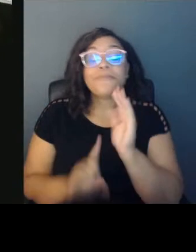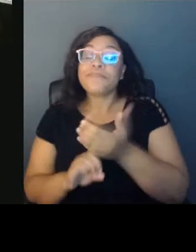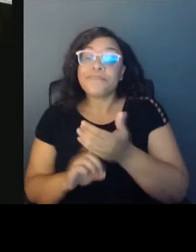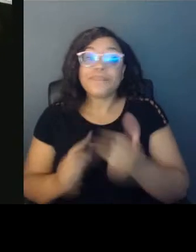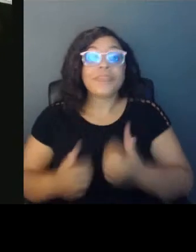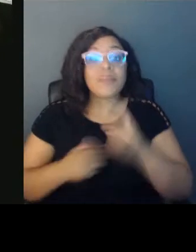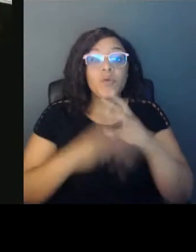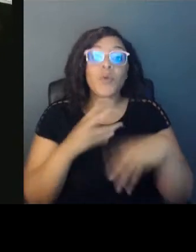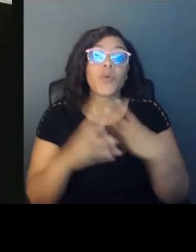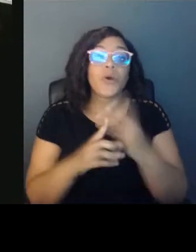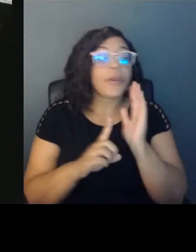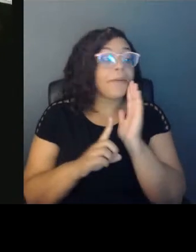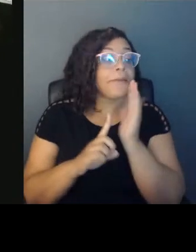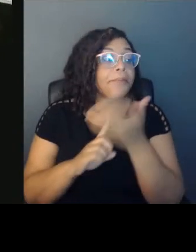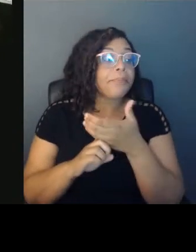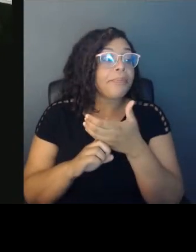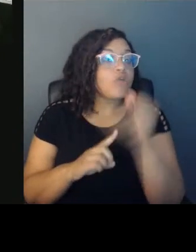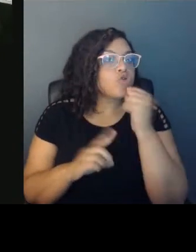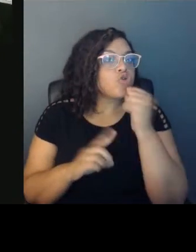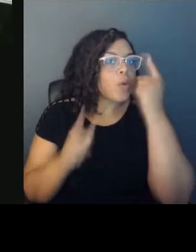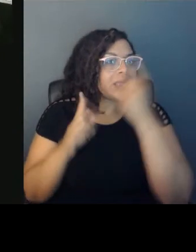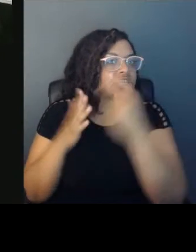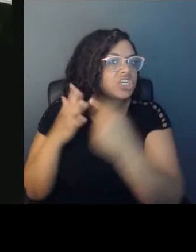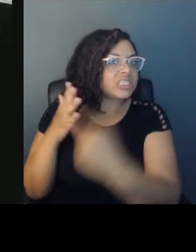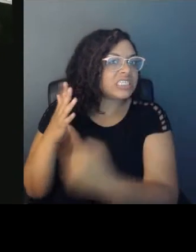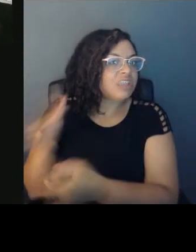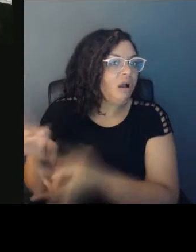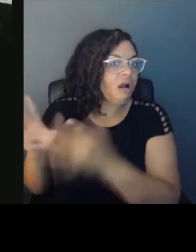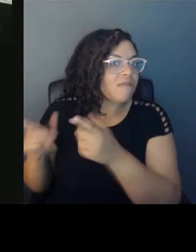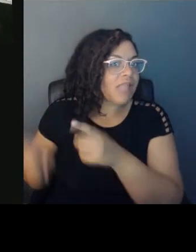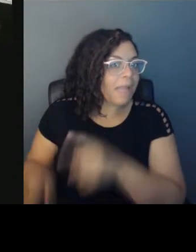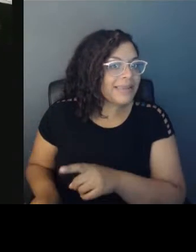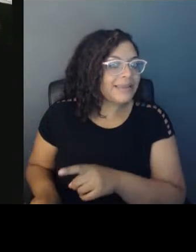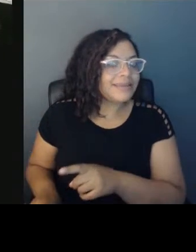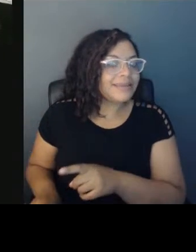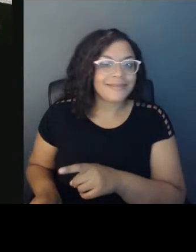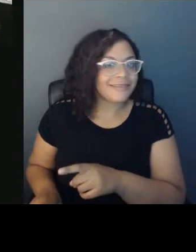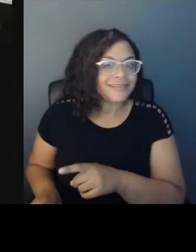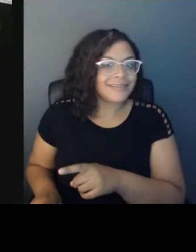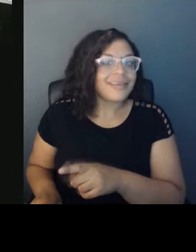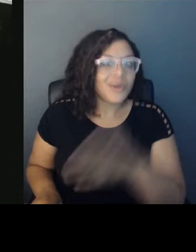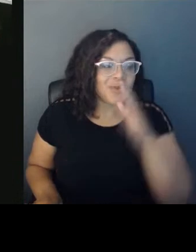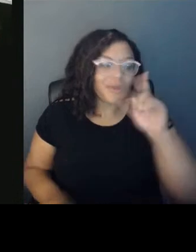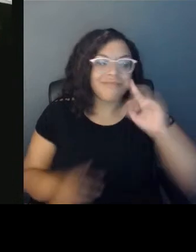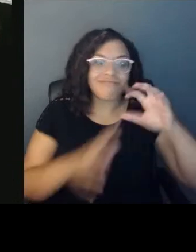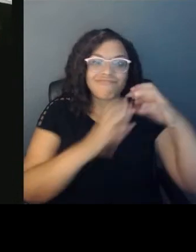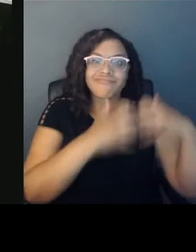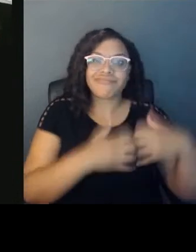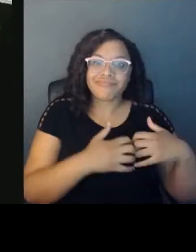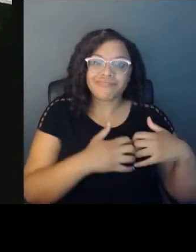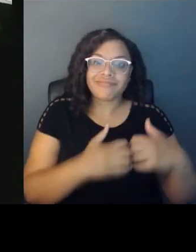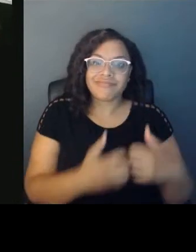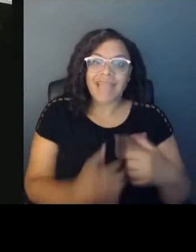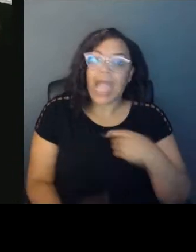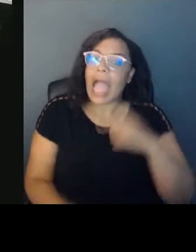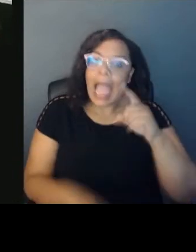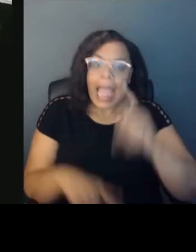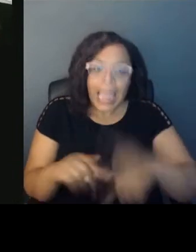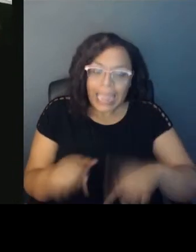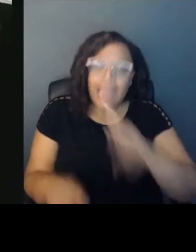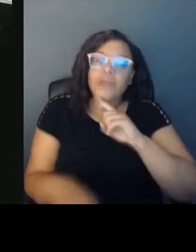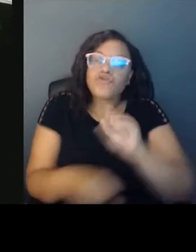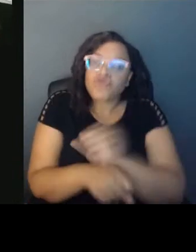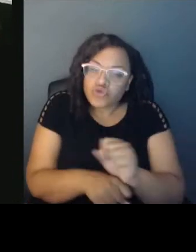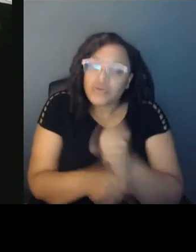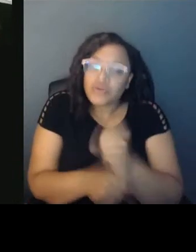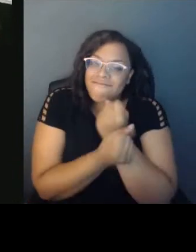consider all the things that are happening, it's harmful because I can't be free if Michael